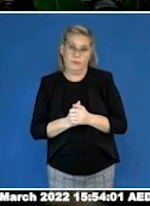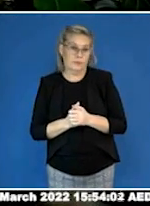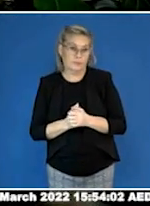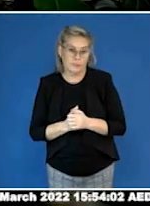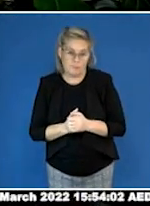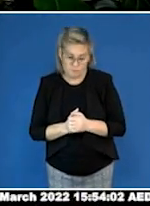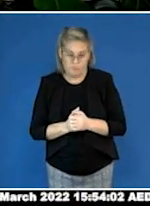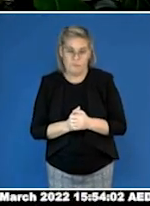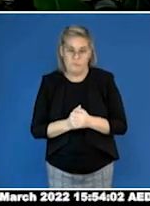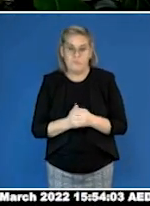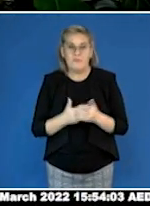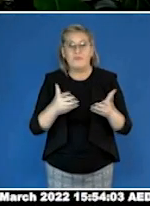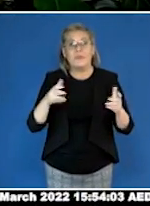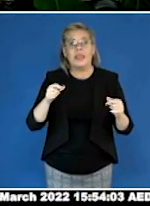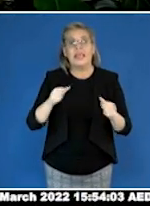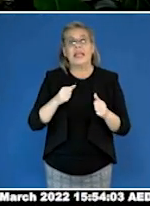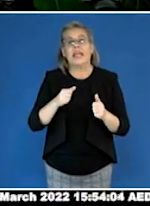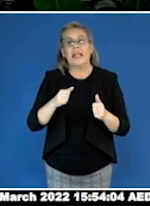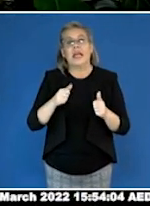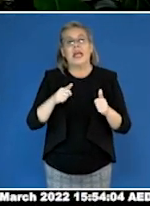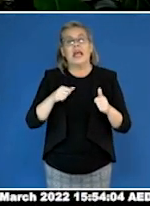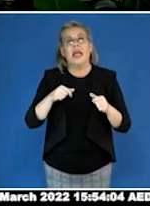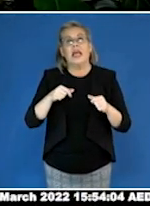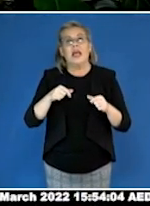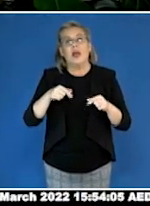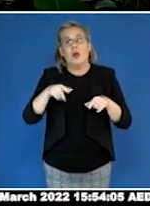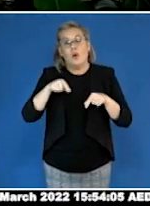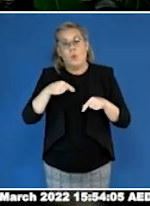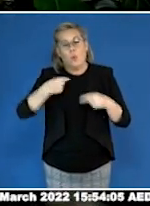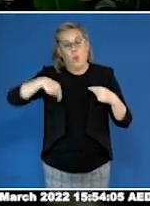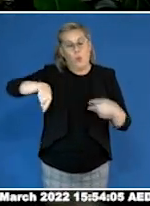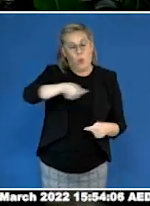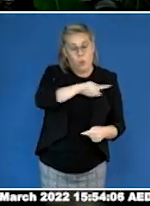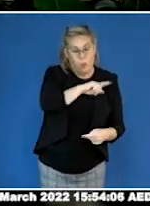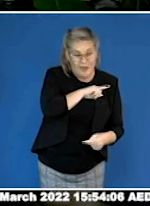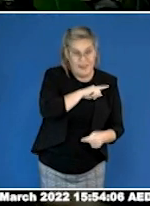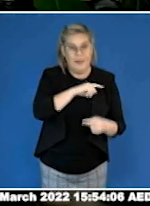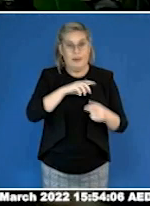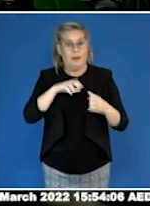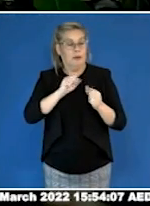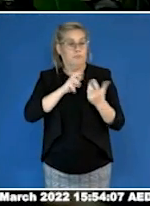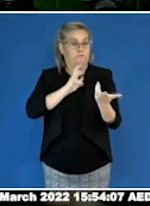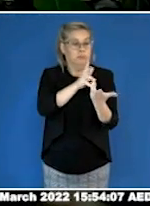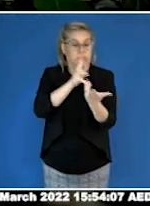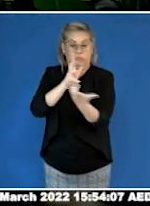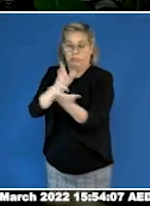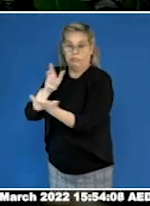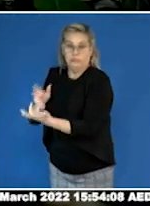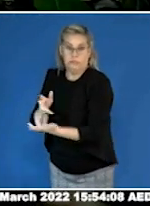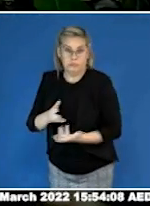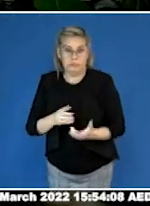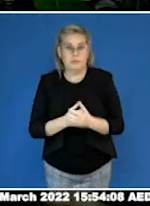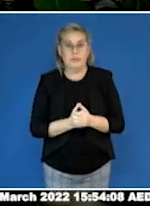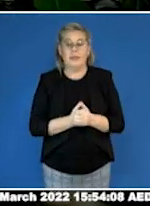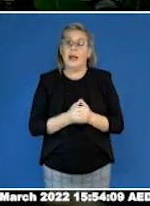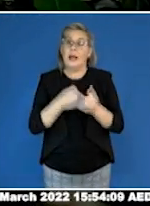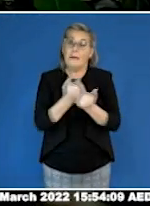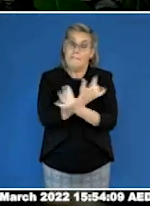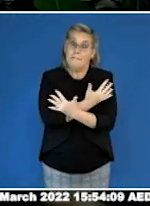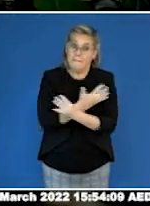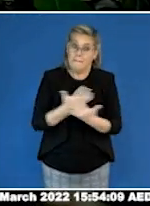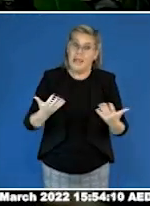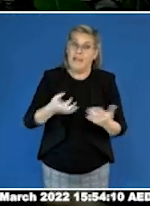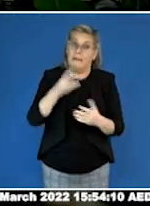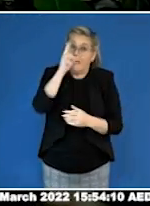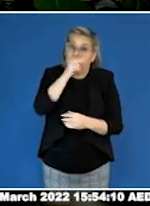societal expectation is often reinforced by the intensive compliance based therapy some autistic children receive in their